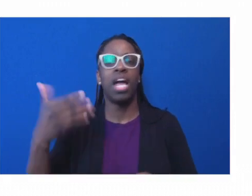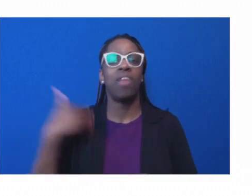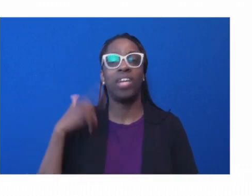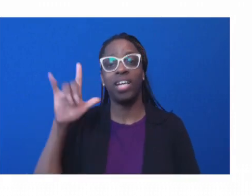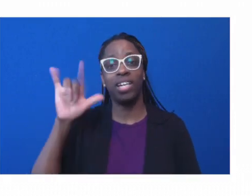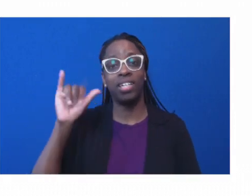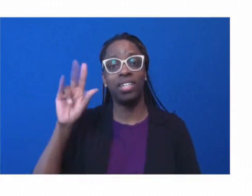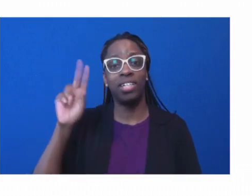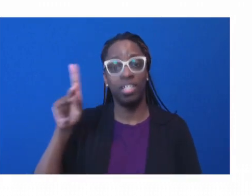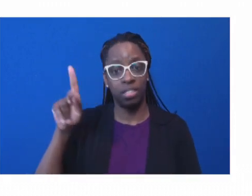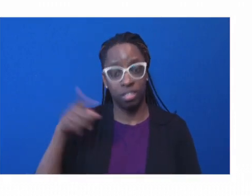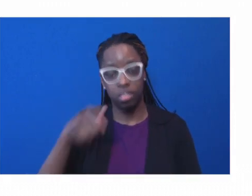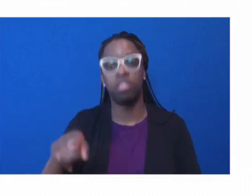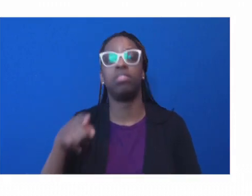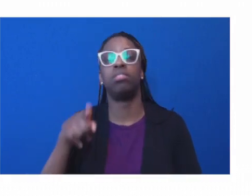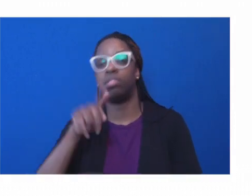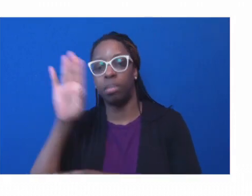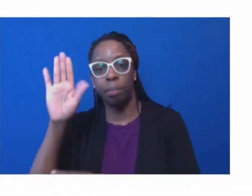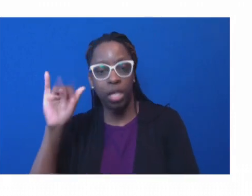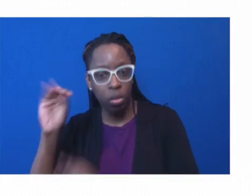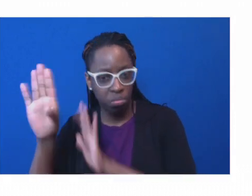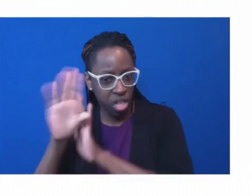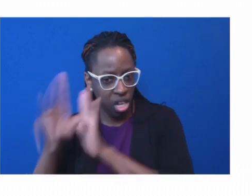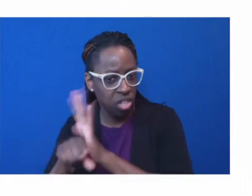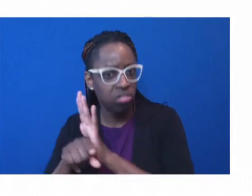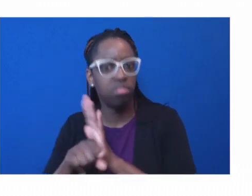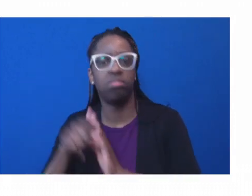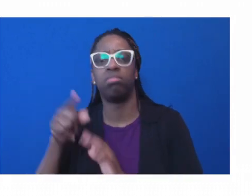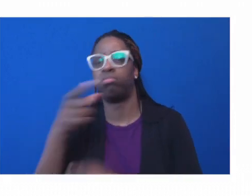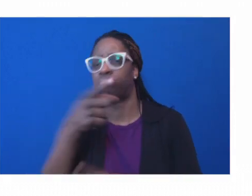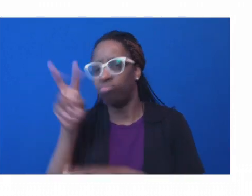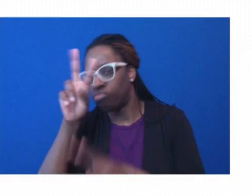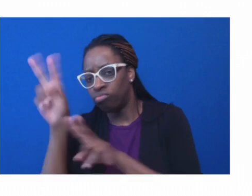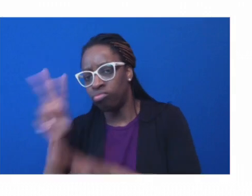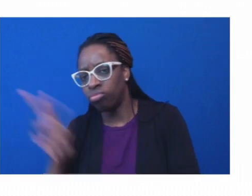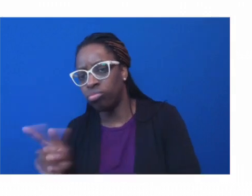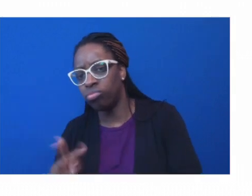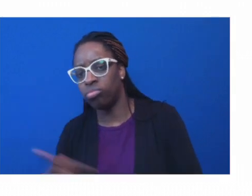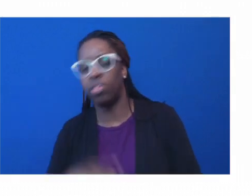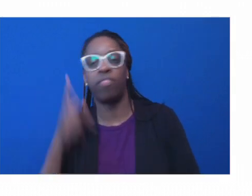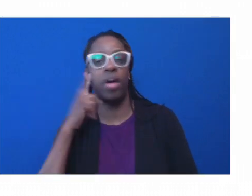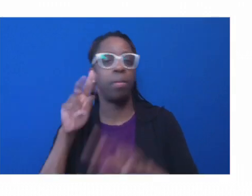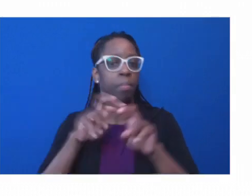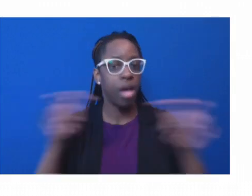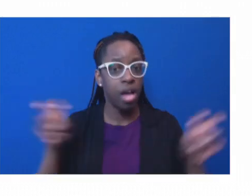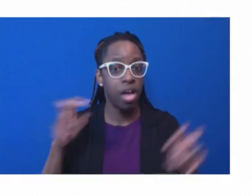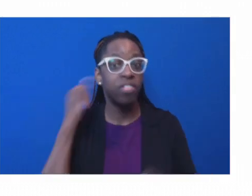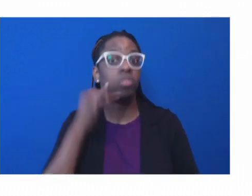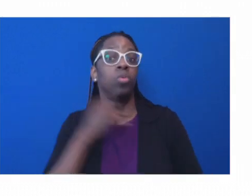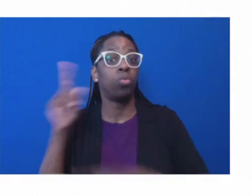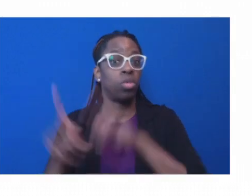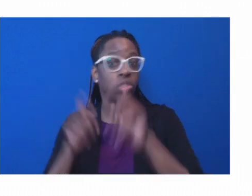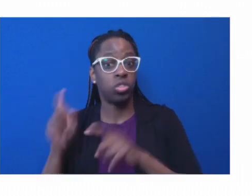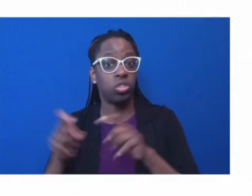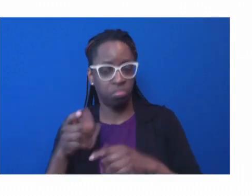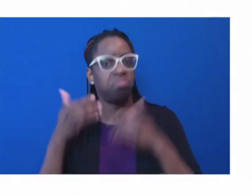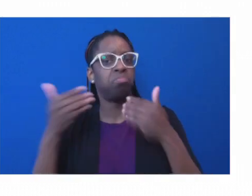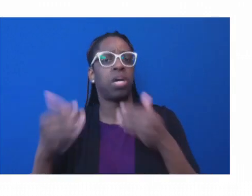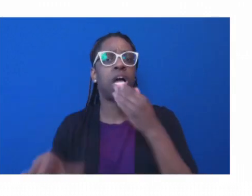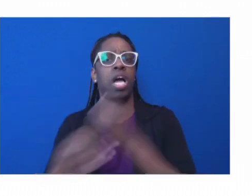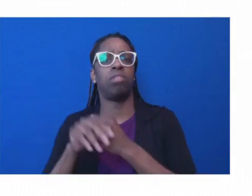ask the panel, then please put it in the question and answer window in Slido, which is beneath the video player.